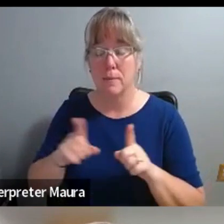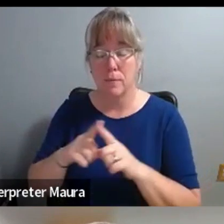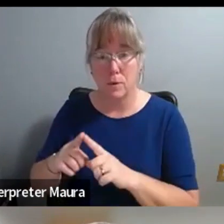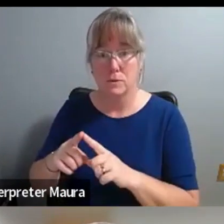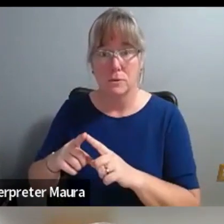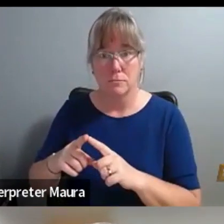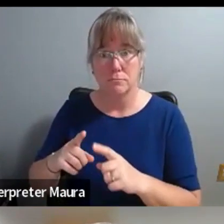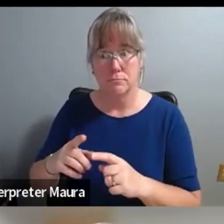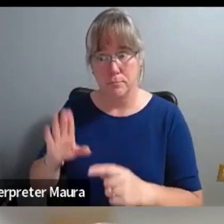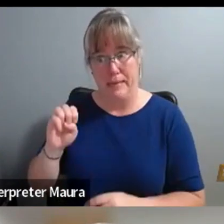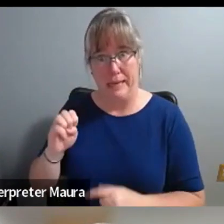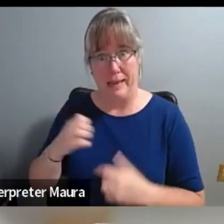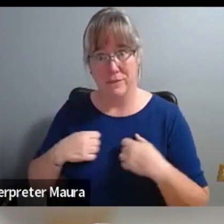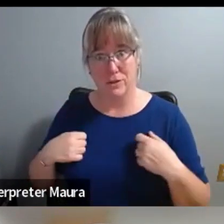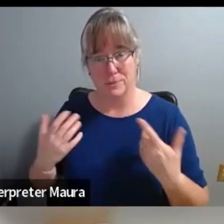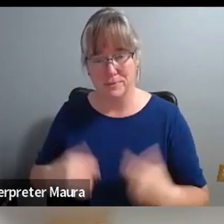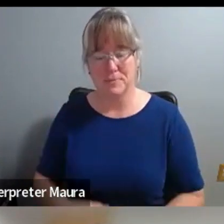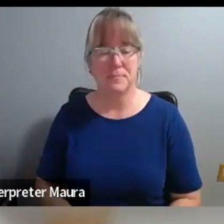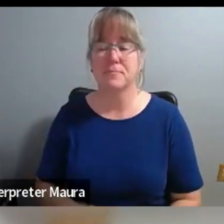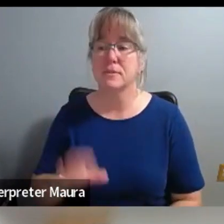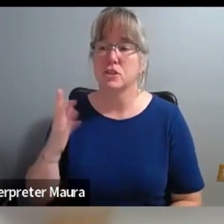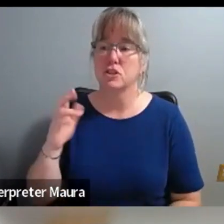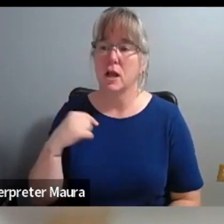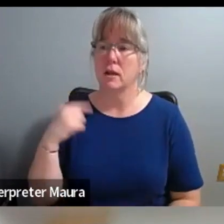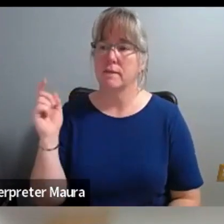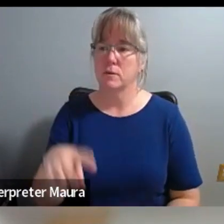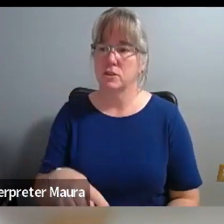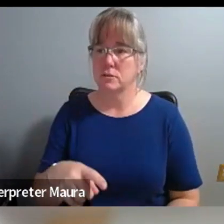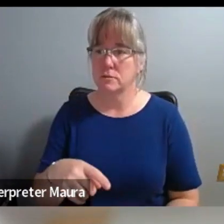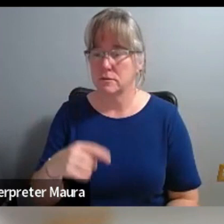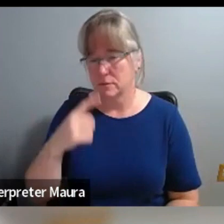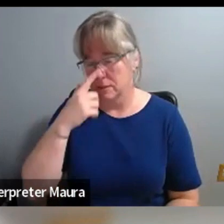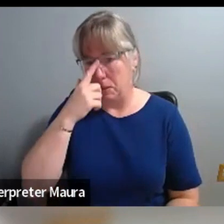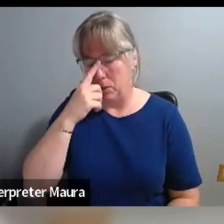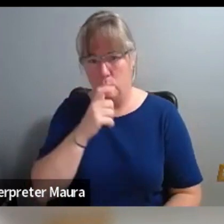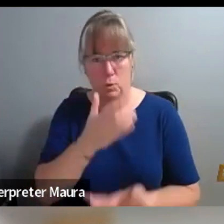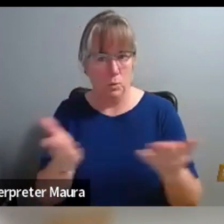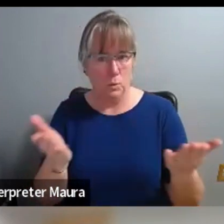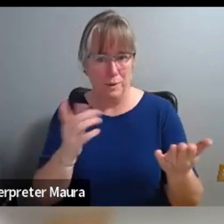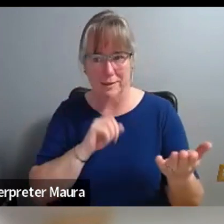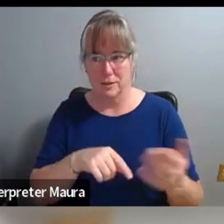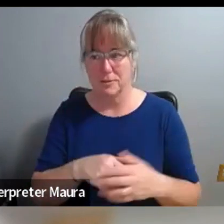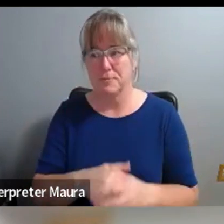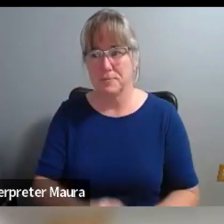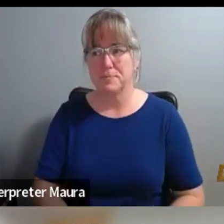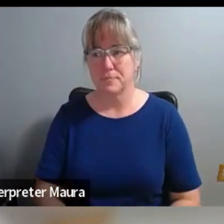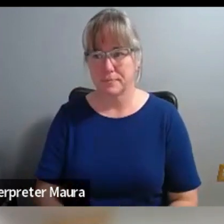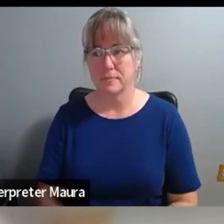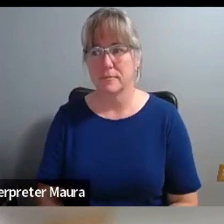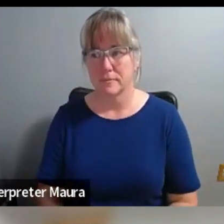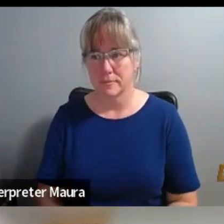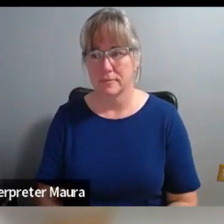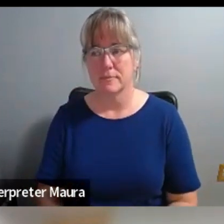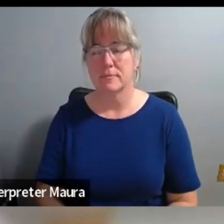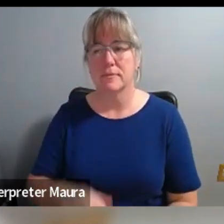saying it. So there's a question in the chat here. I don't know who the best person will be to answer this, but I'm going to read it out loud. What were some